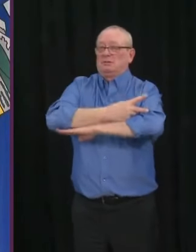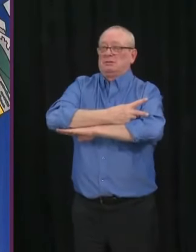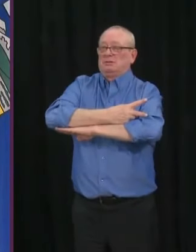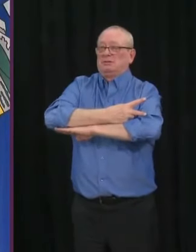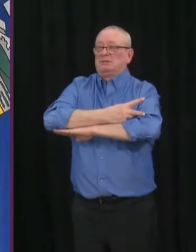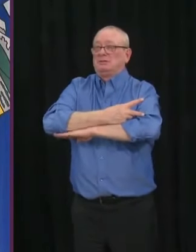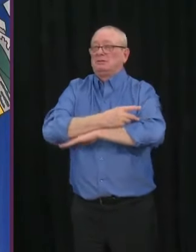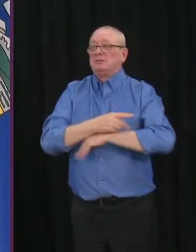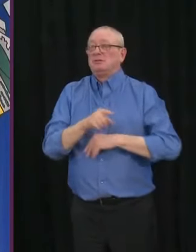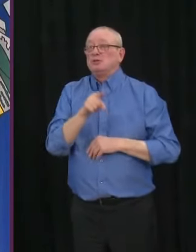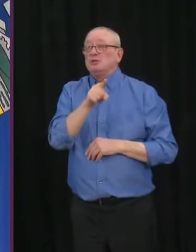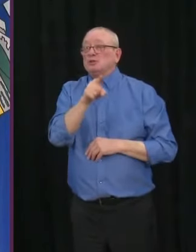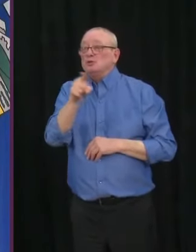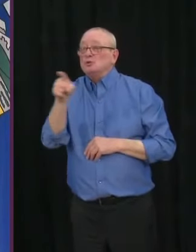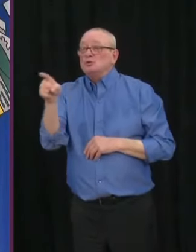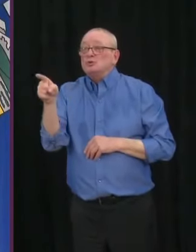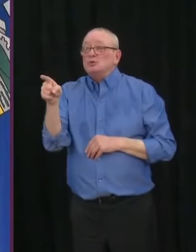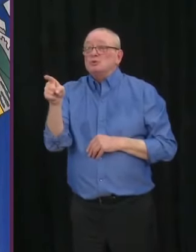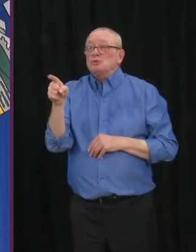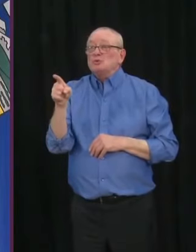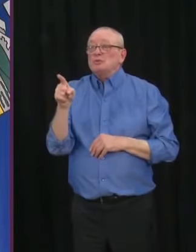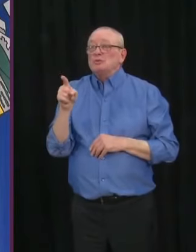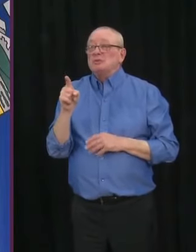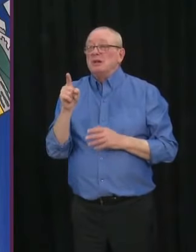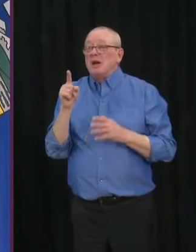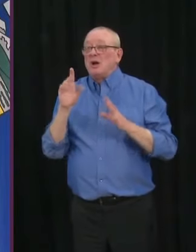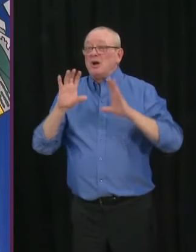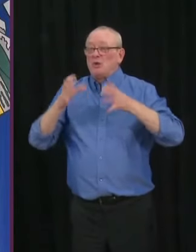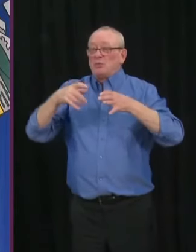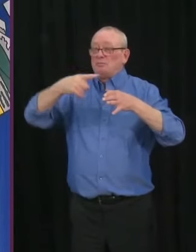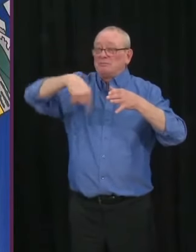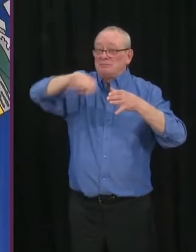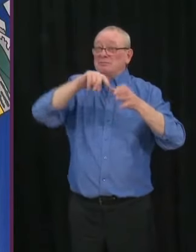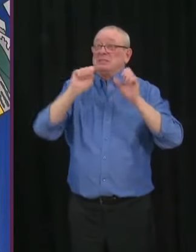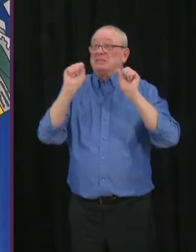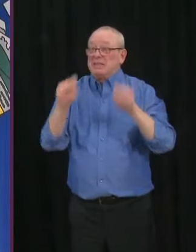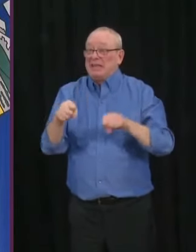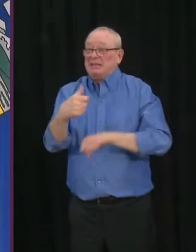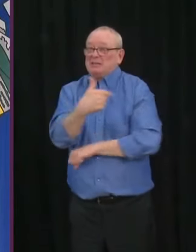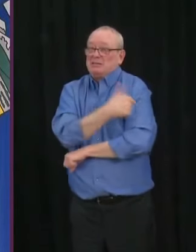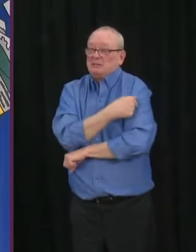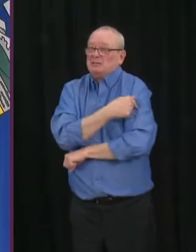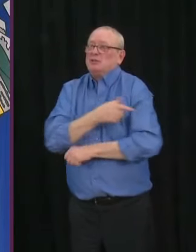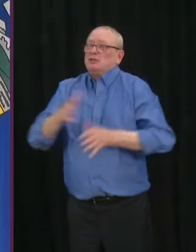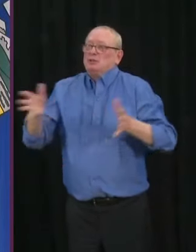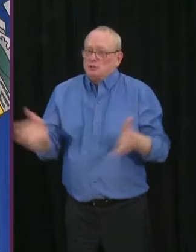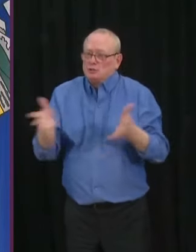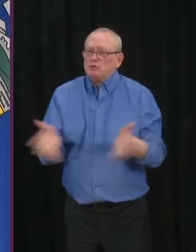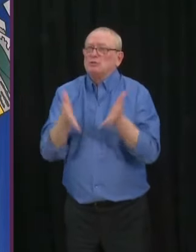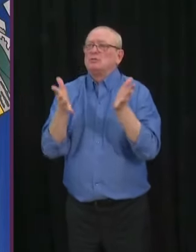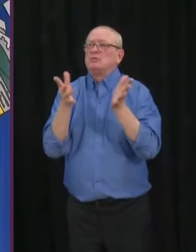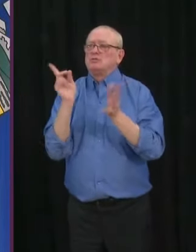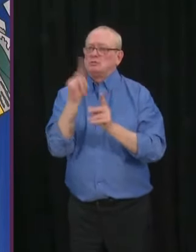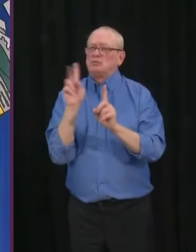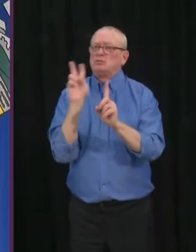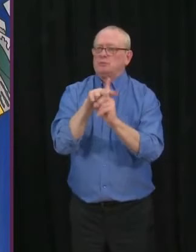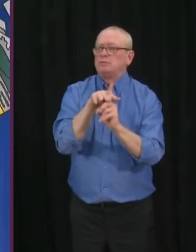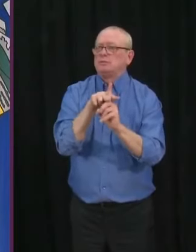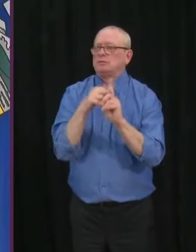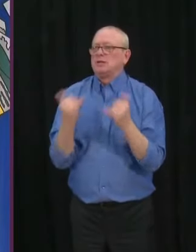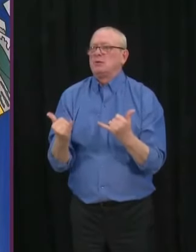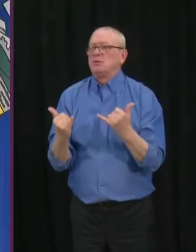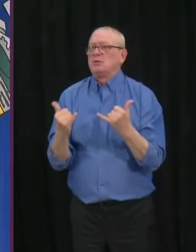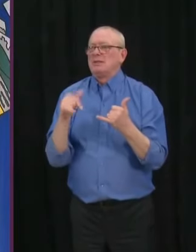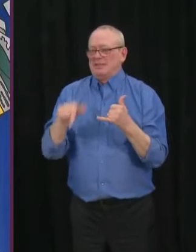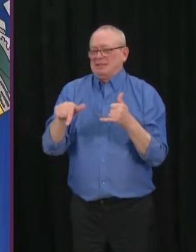eligible for you to make sure that you're booking your appointment for this weekend, we have a lot of